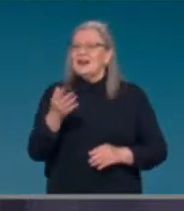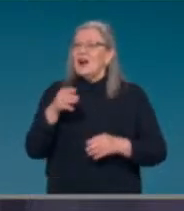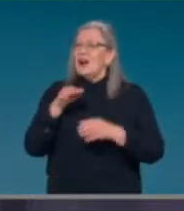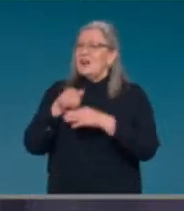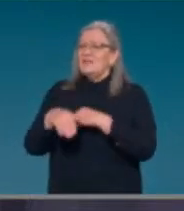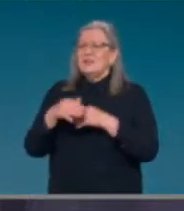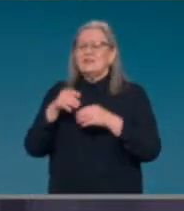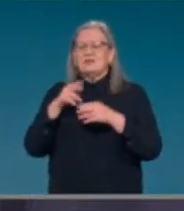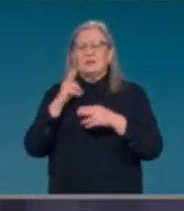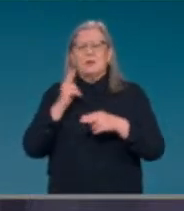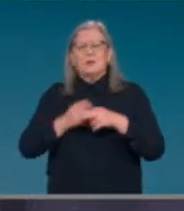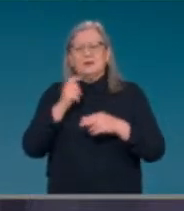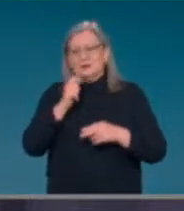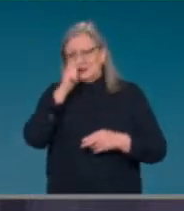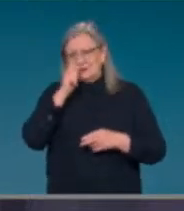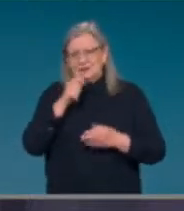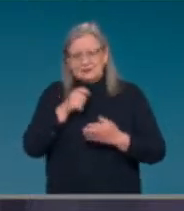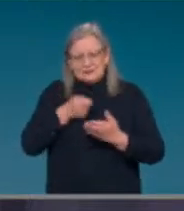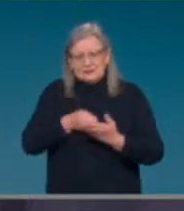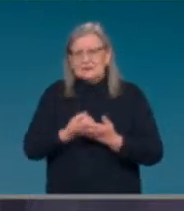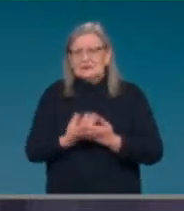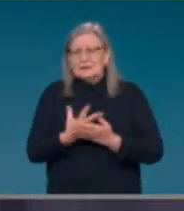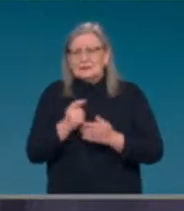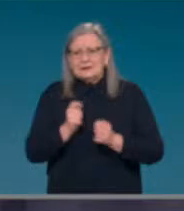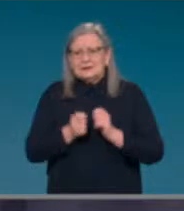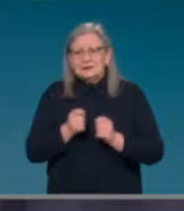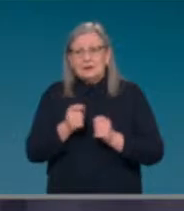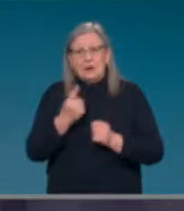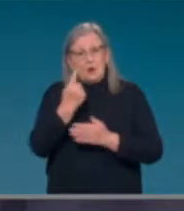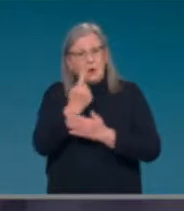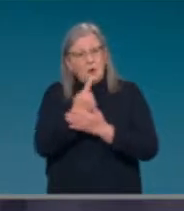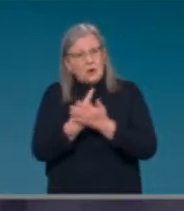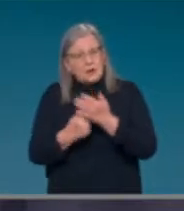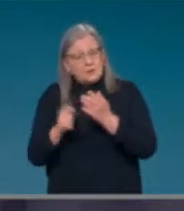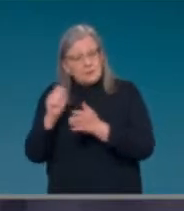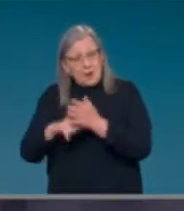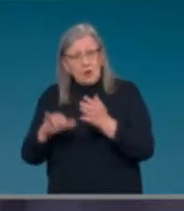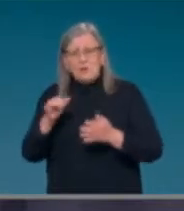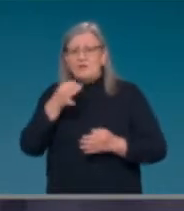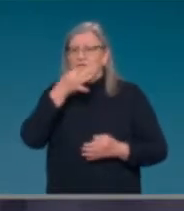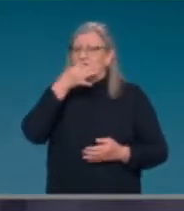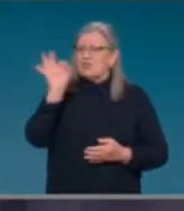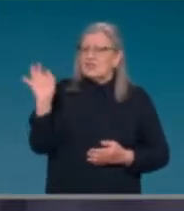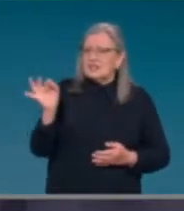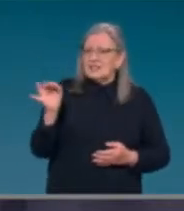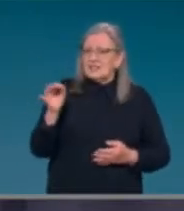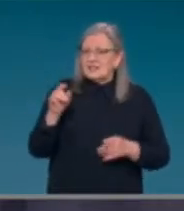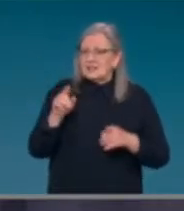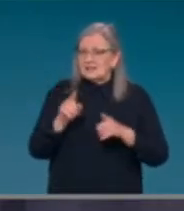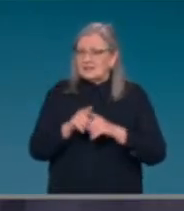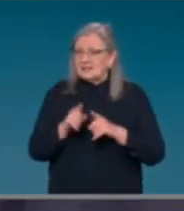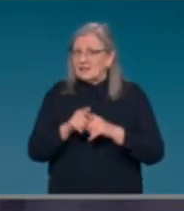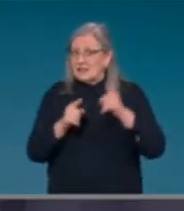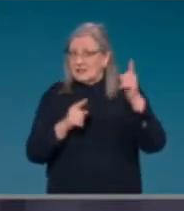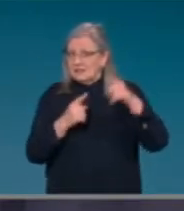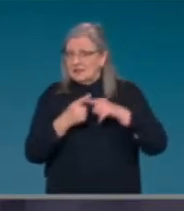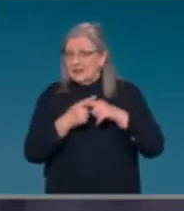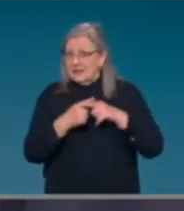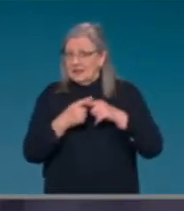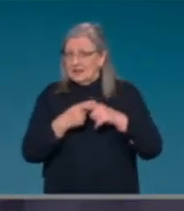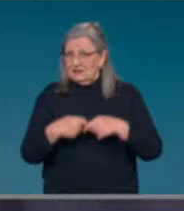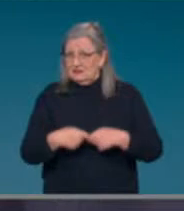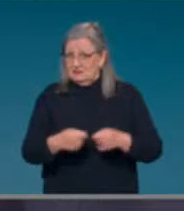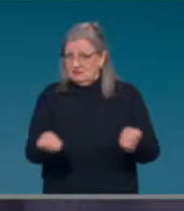will they only be available for purchase or will they be available for free at some point, like in the UK? And if not, why not? Um, and I guess one of the boosters as well,